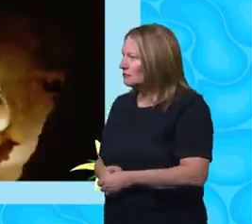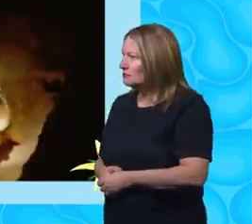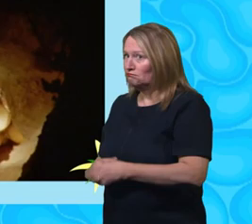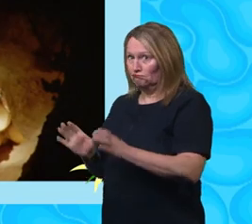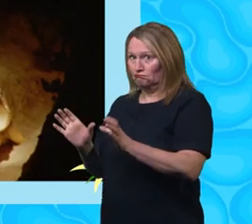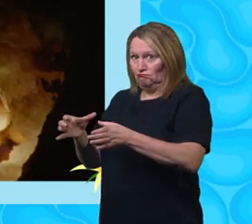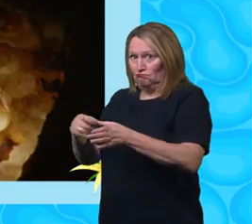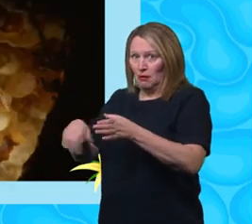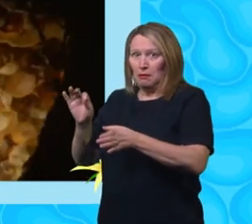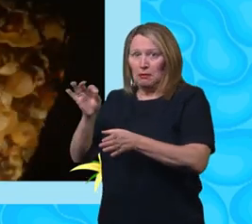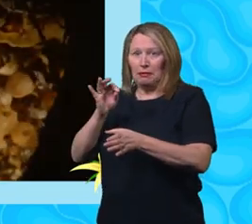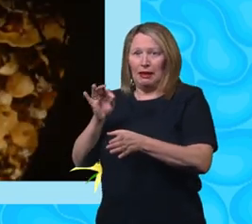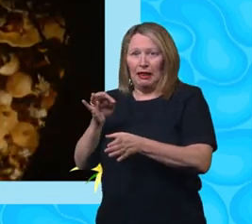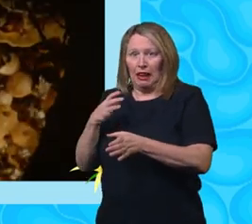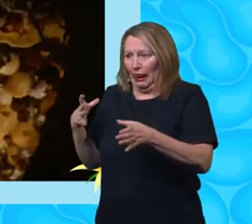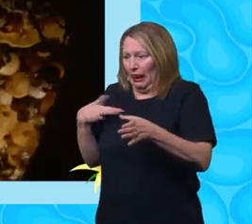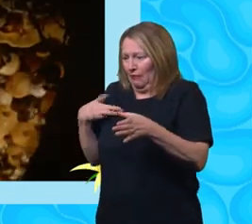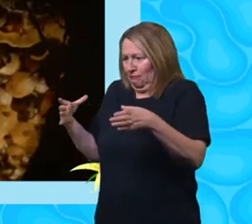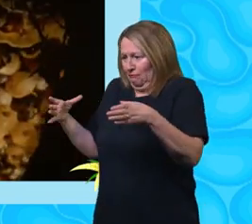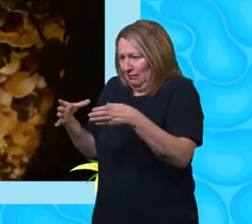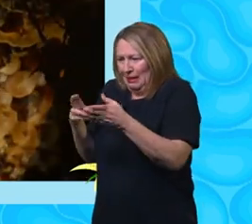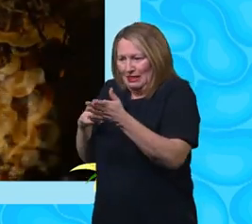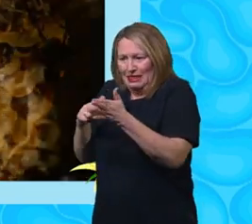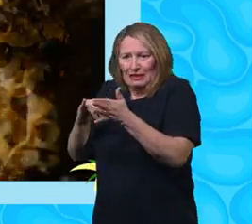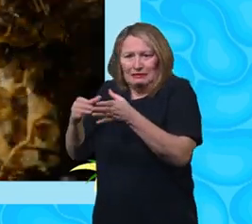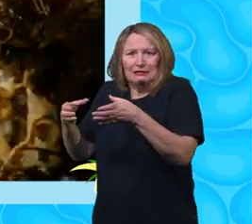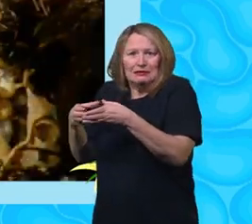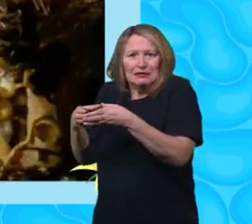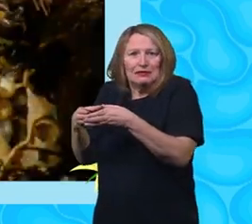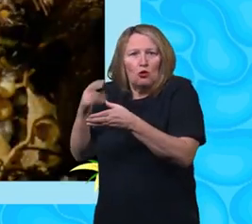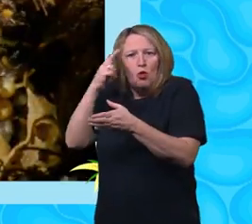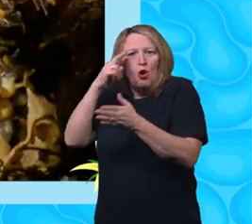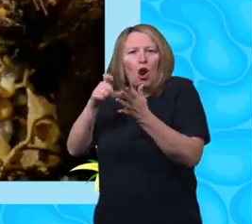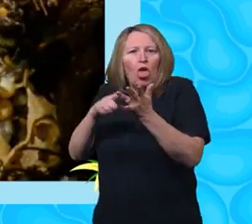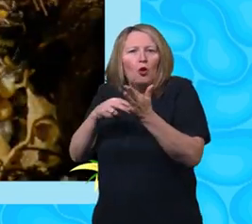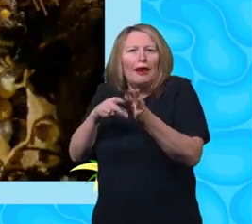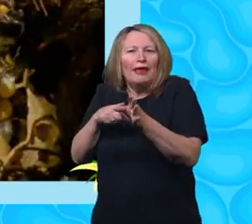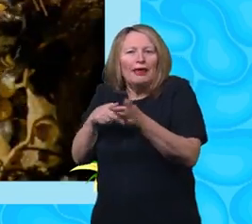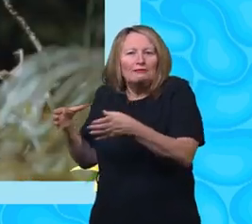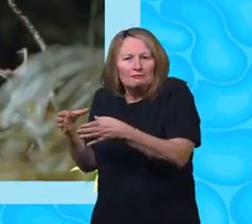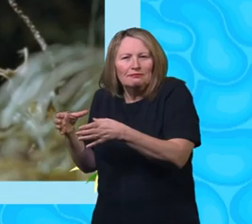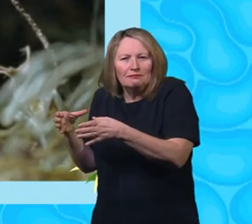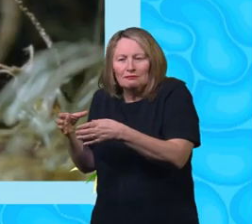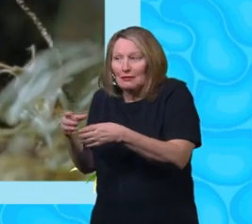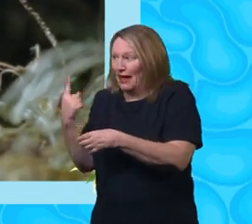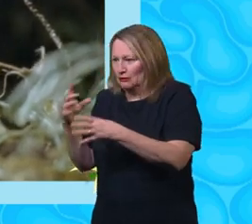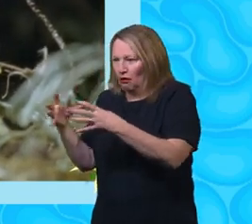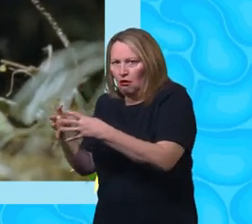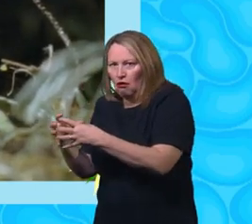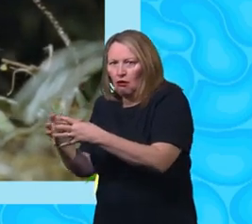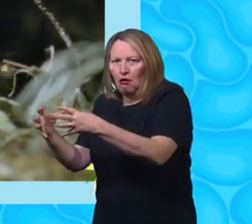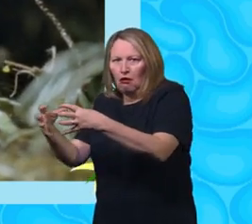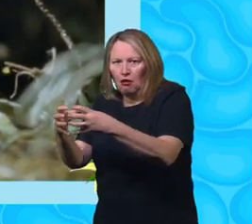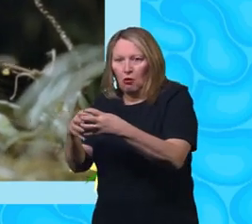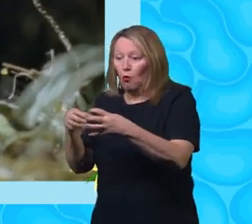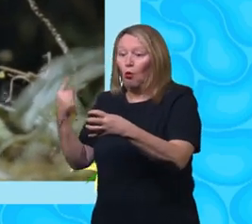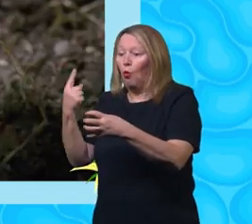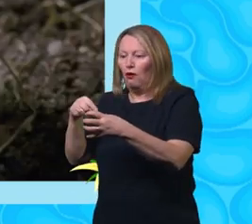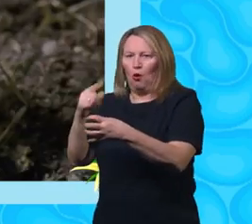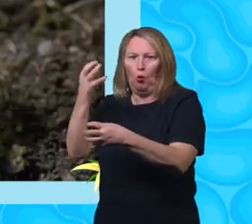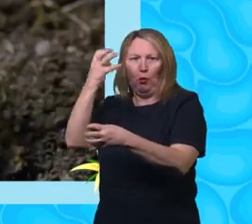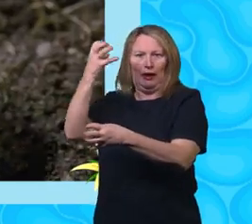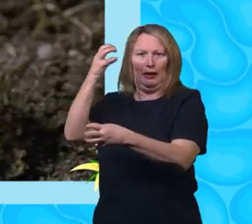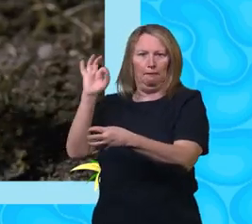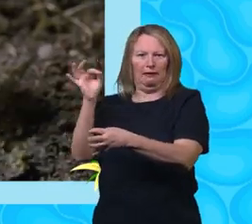A group of bumble bees living together in a nest is called a colony, and each colony is started by a queen bumble bee.